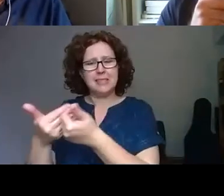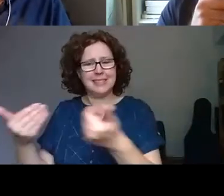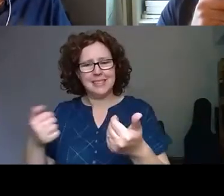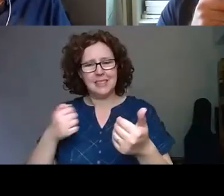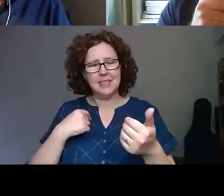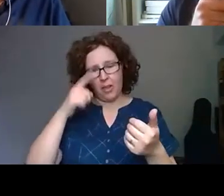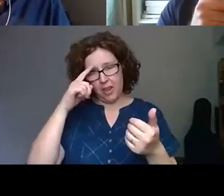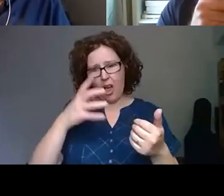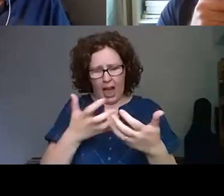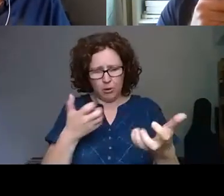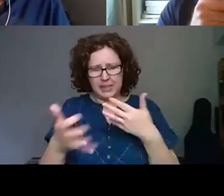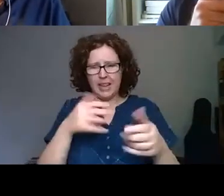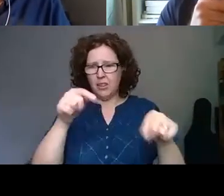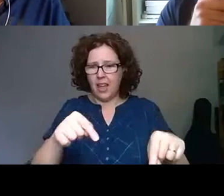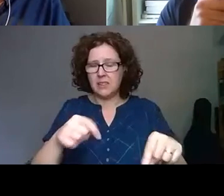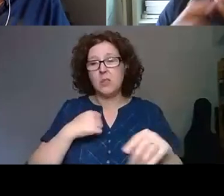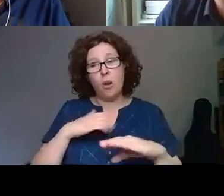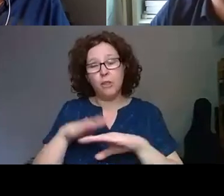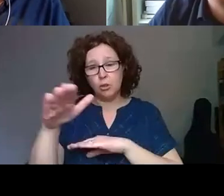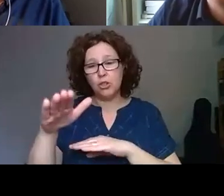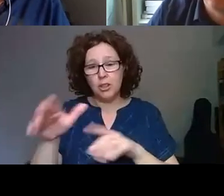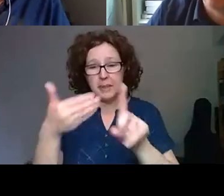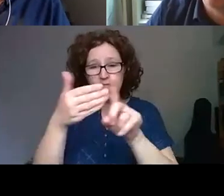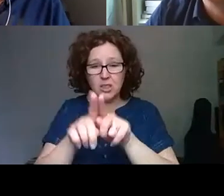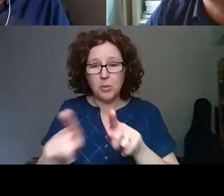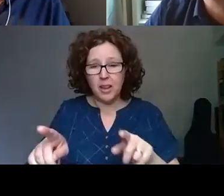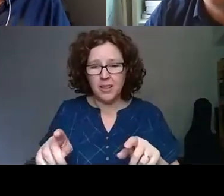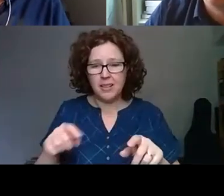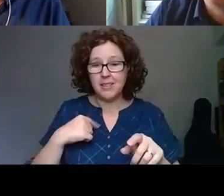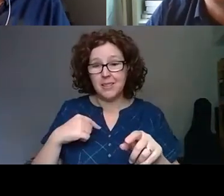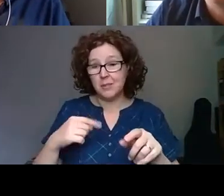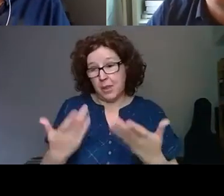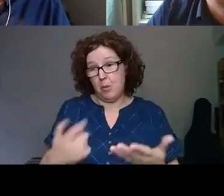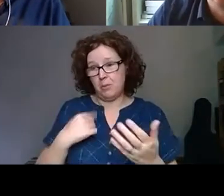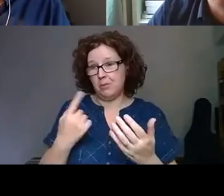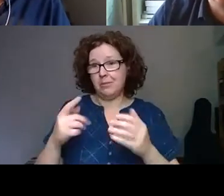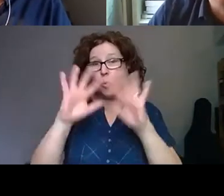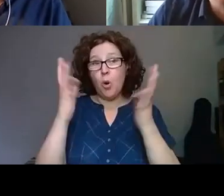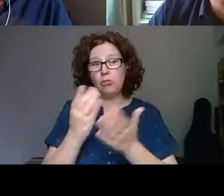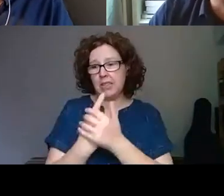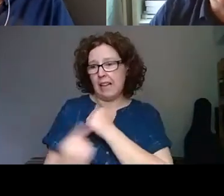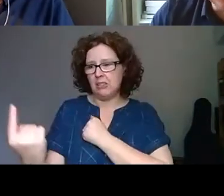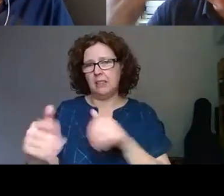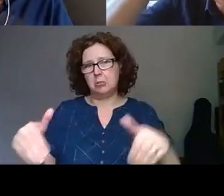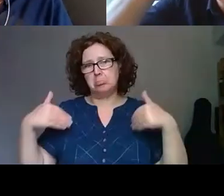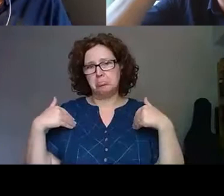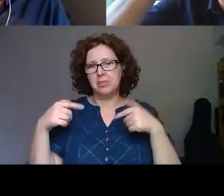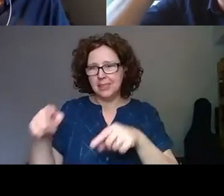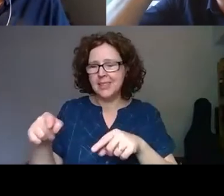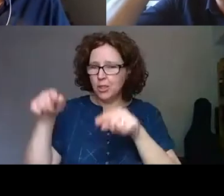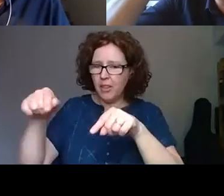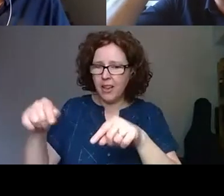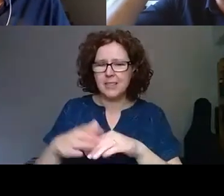mission, especially in the post pandemic, also isolated and polarized world. As ever, Nikita,